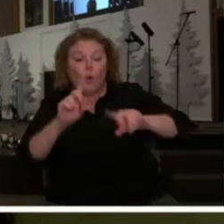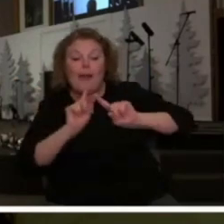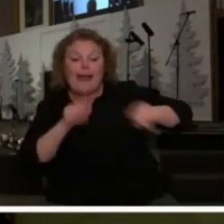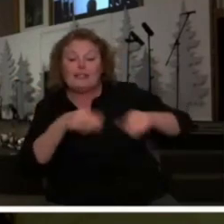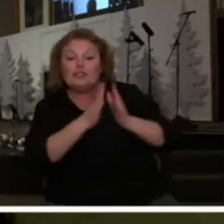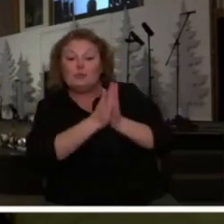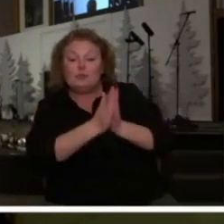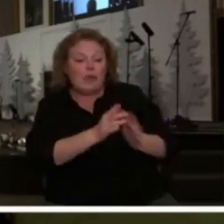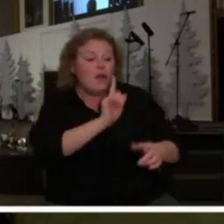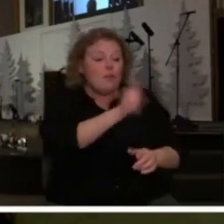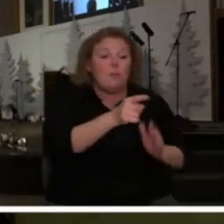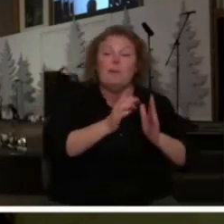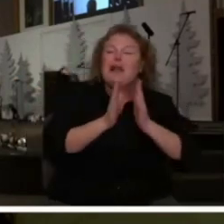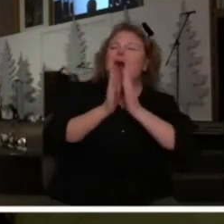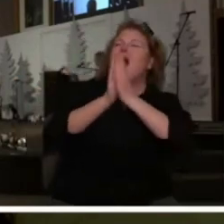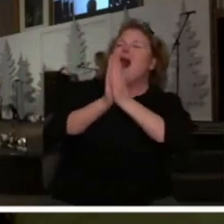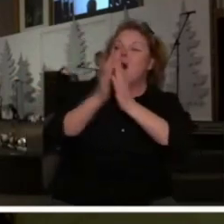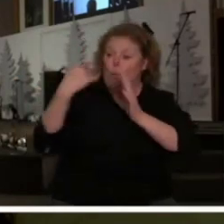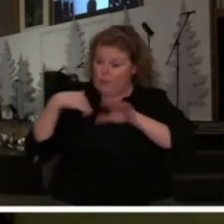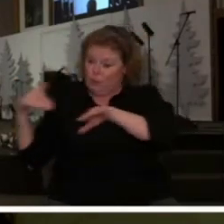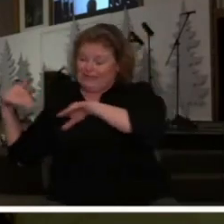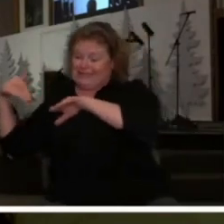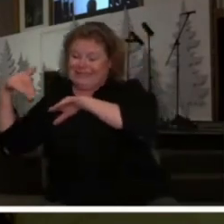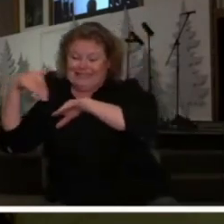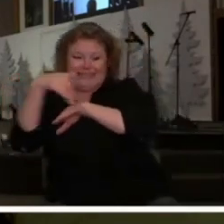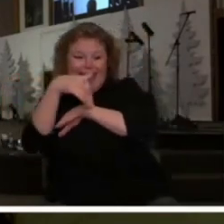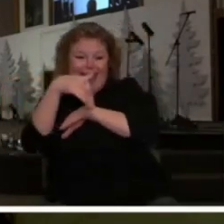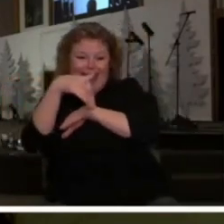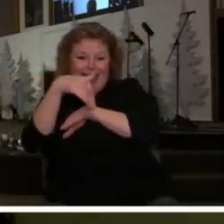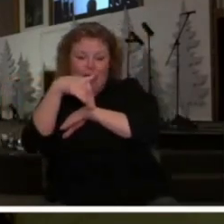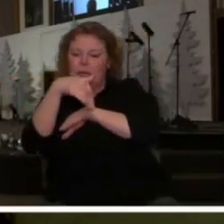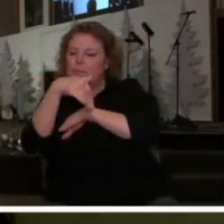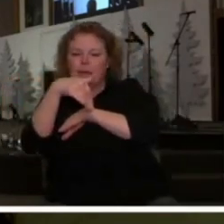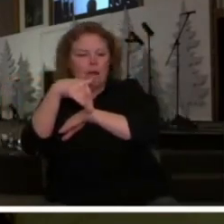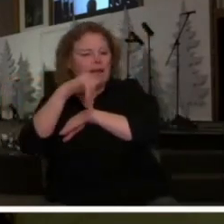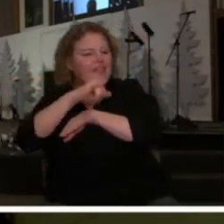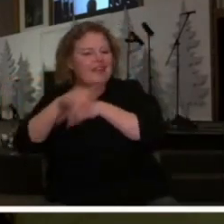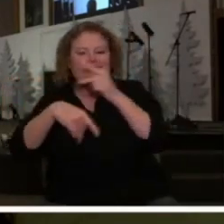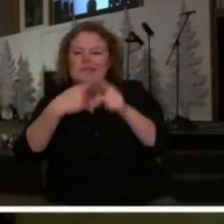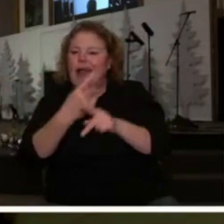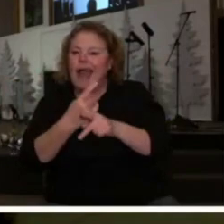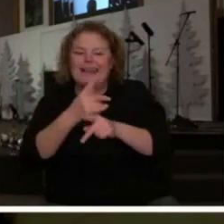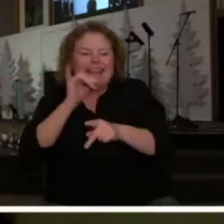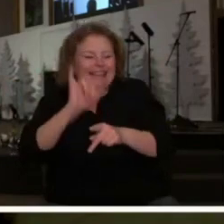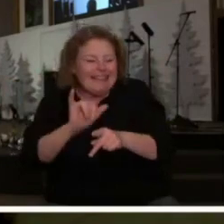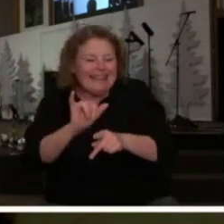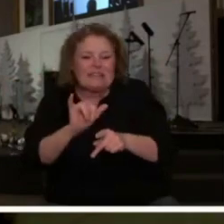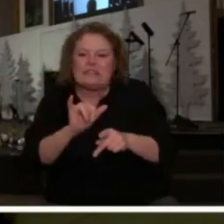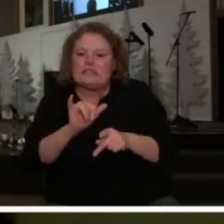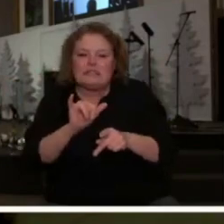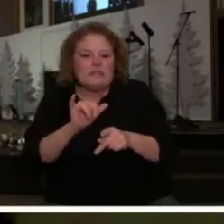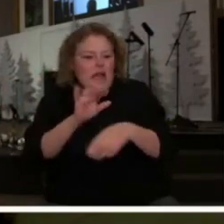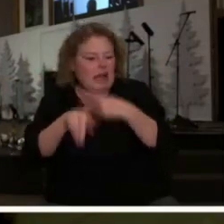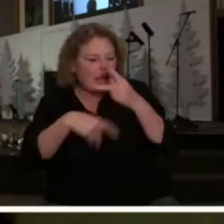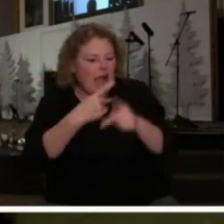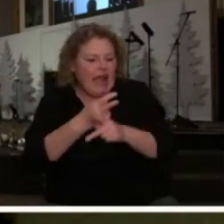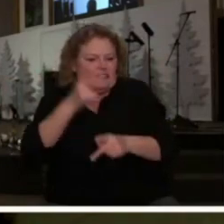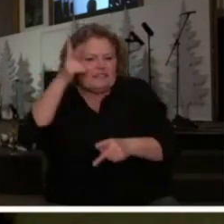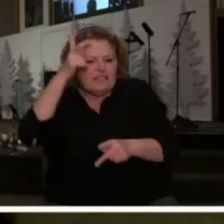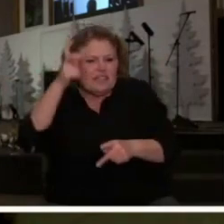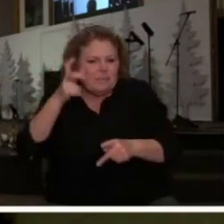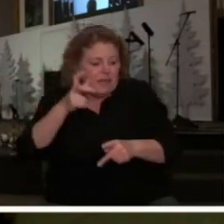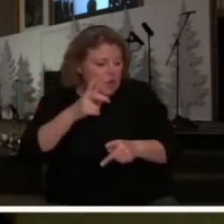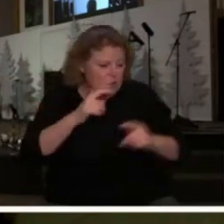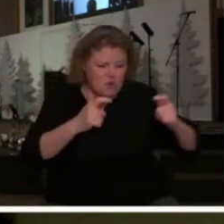your prayer the moment that you begin to pray however this kind the spiritual authority was so great in the fight